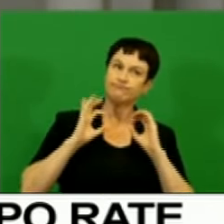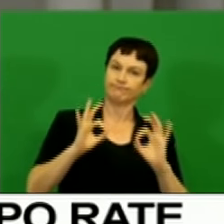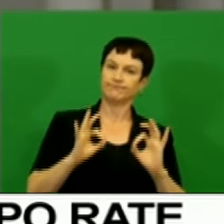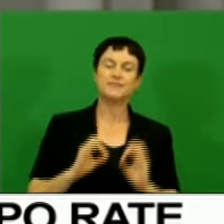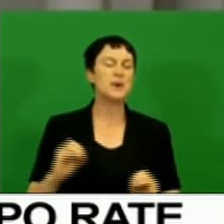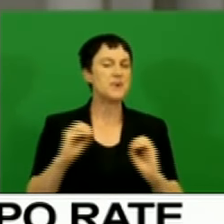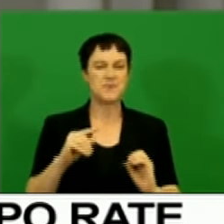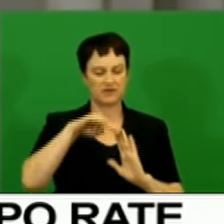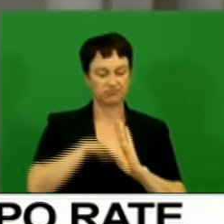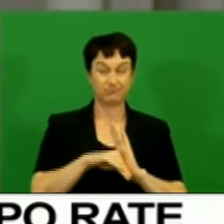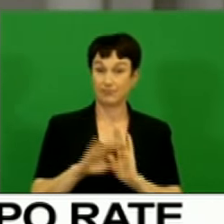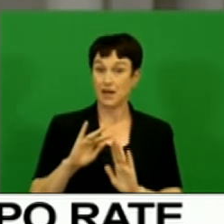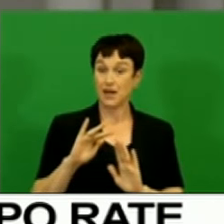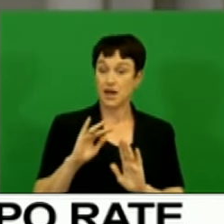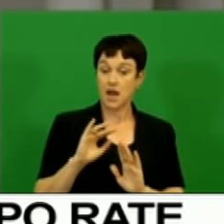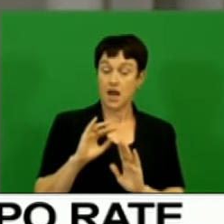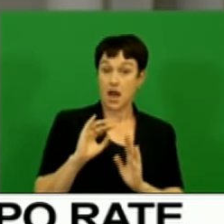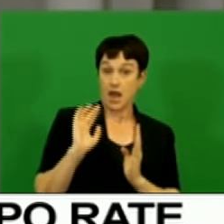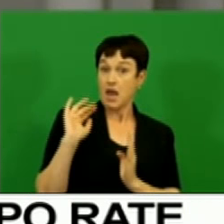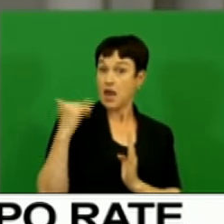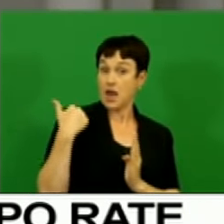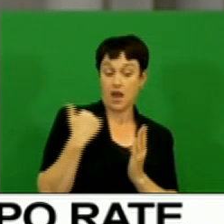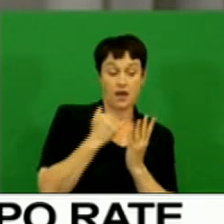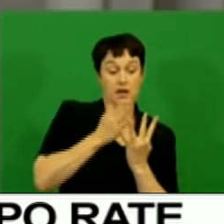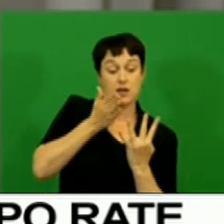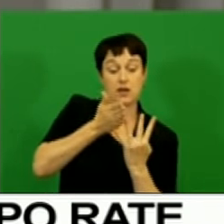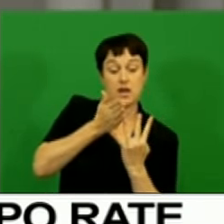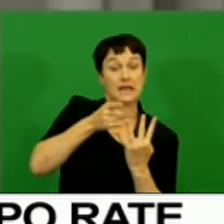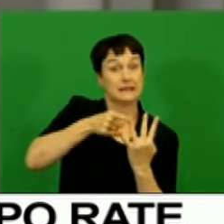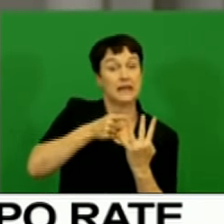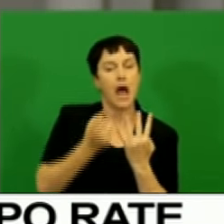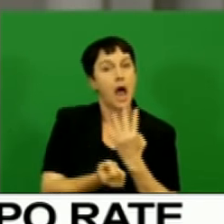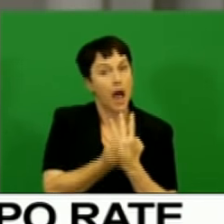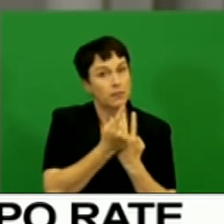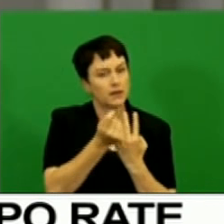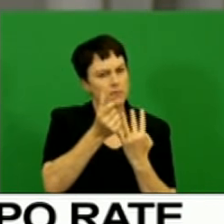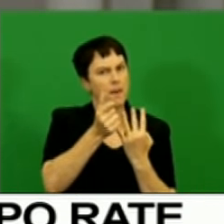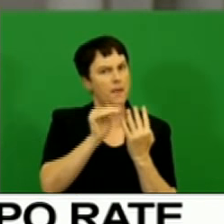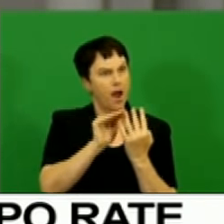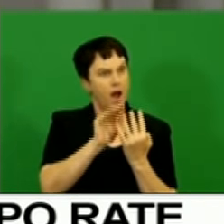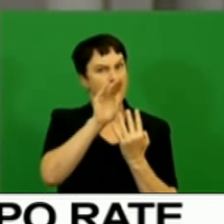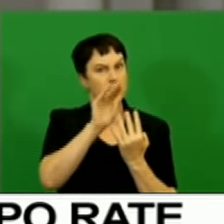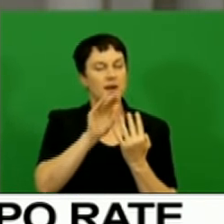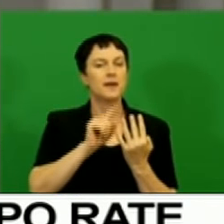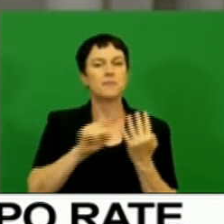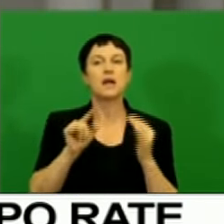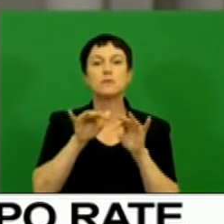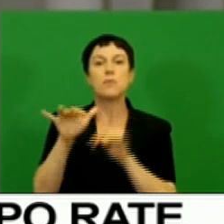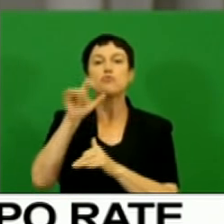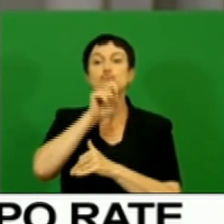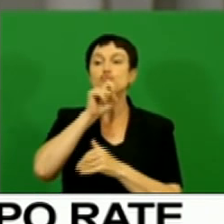to 2.6% in the third quarter, despite a further contraction in durable goods consumption.